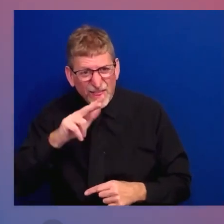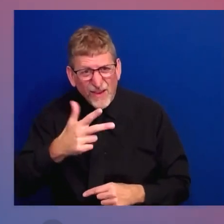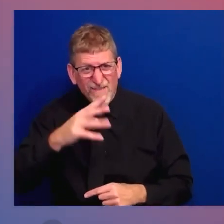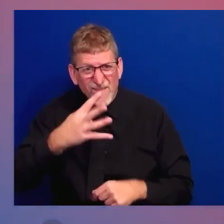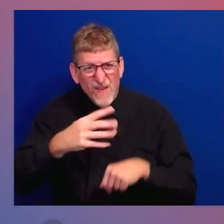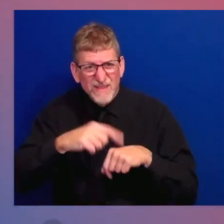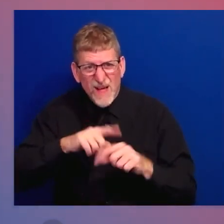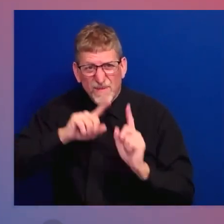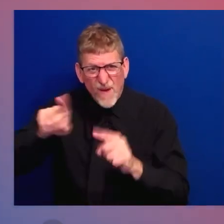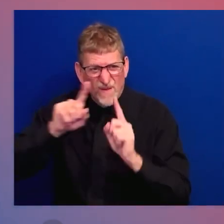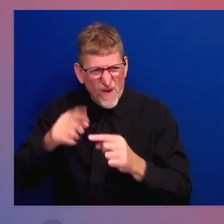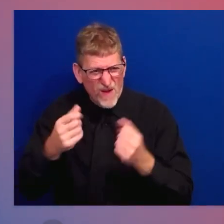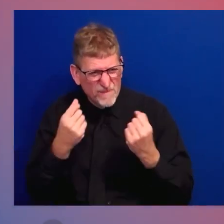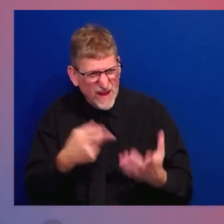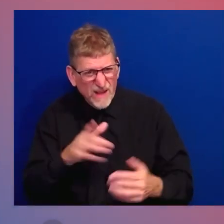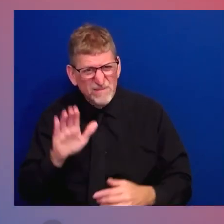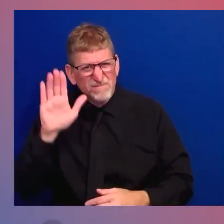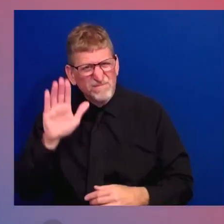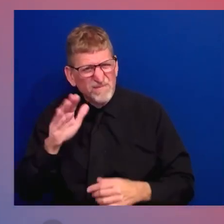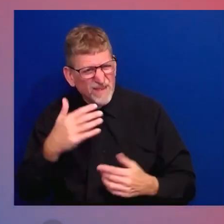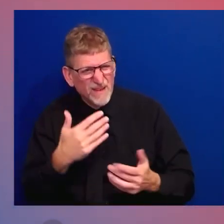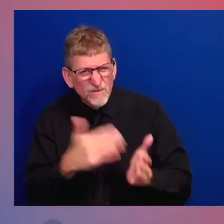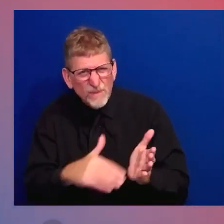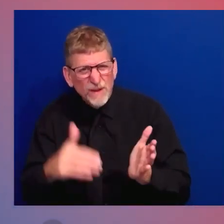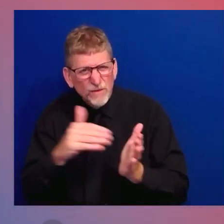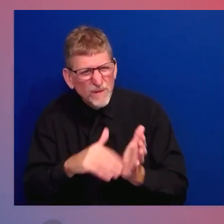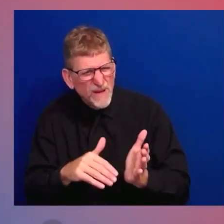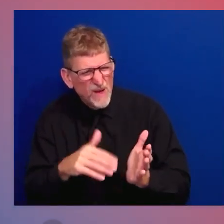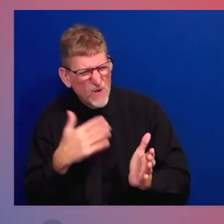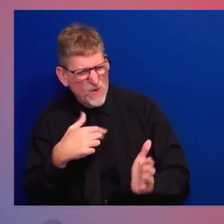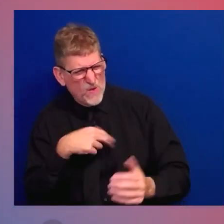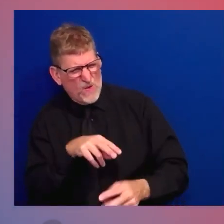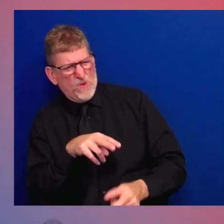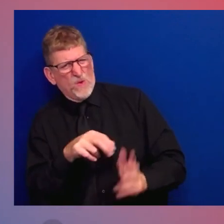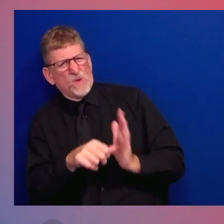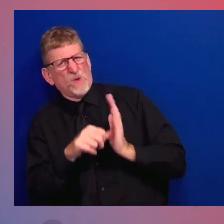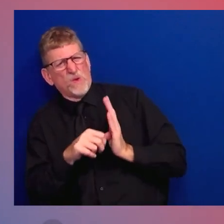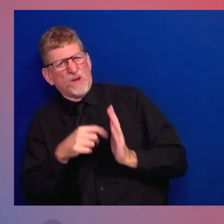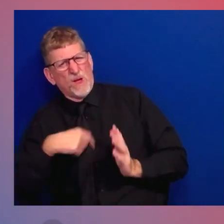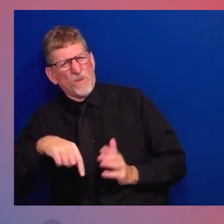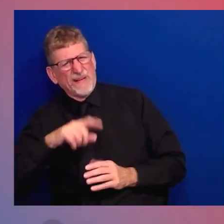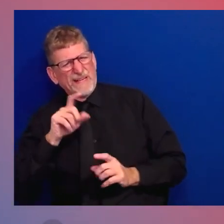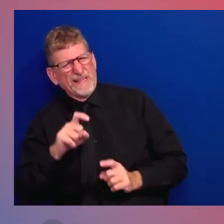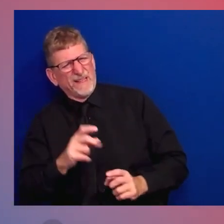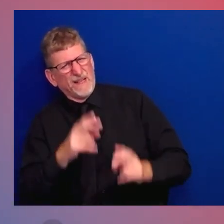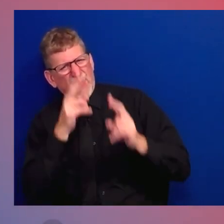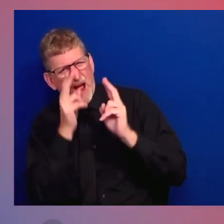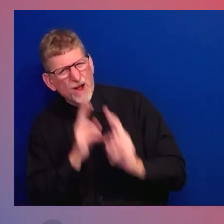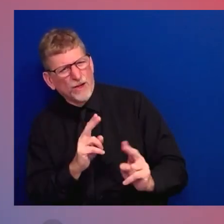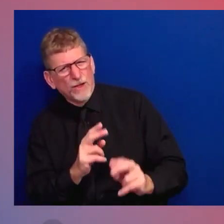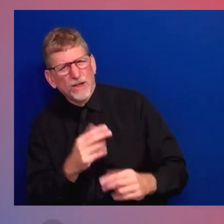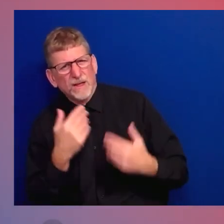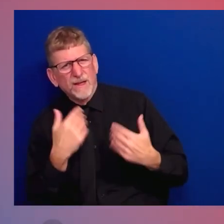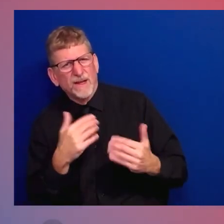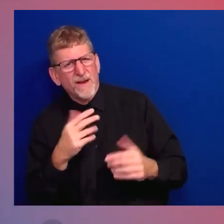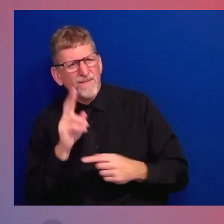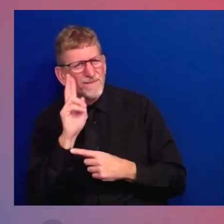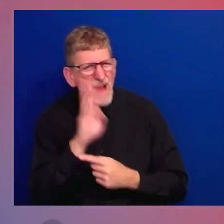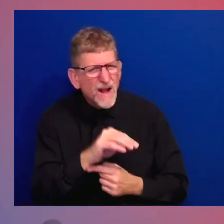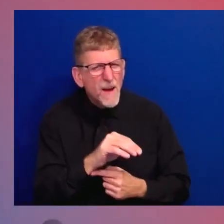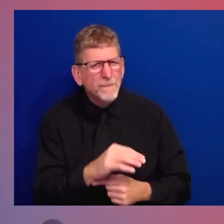the World War I and World War II in Vietnam's generations. But it's one thing to serve and come home,